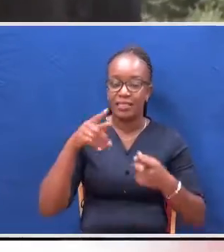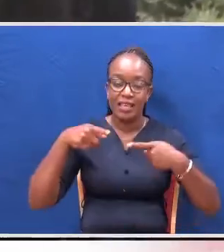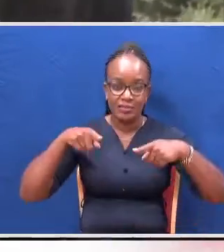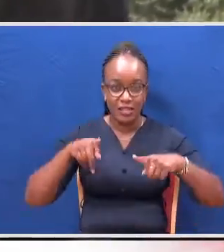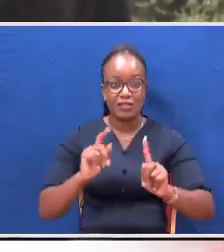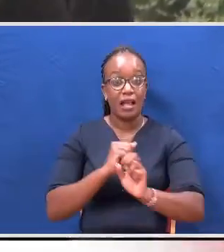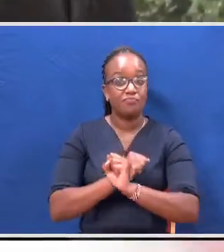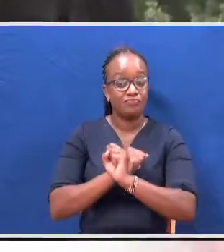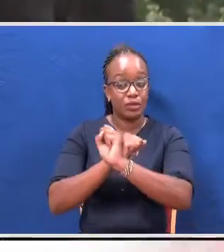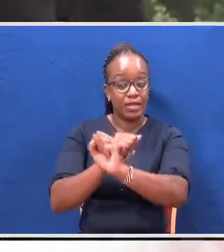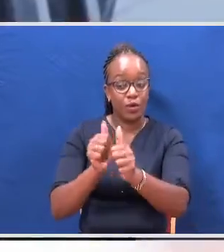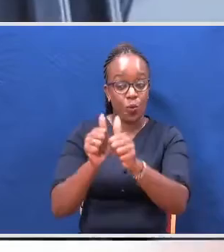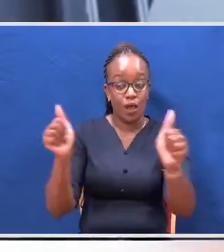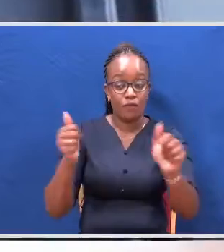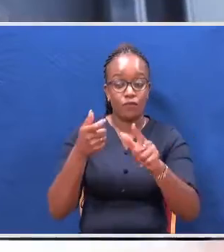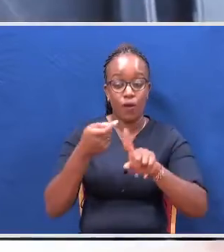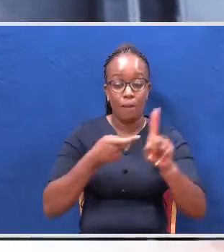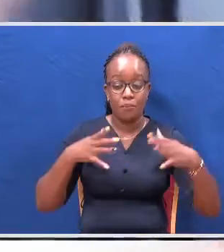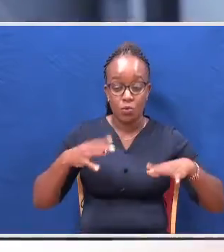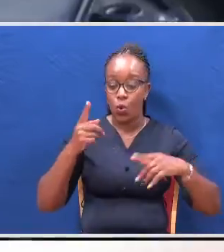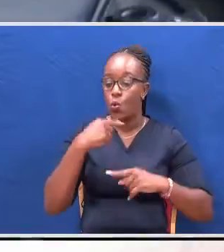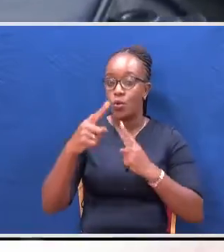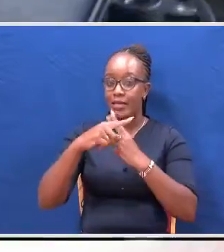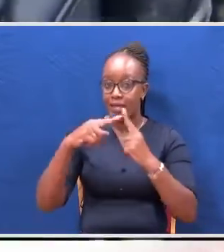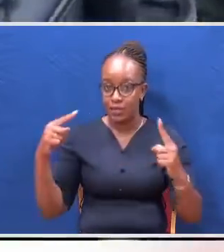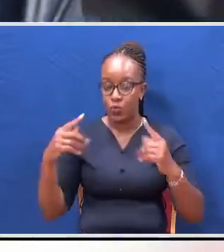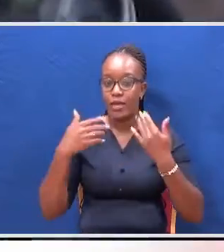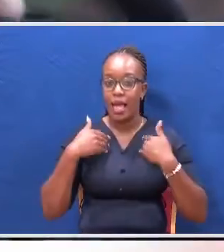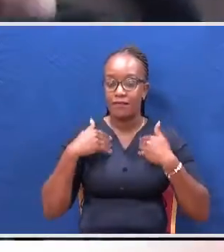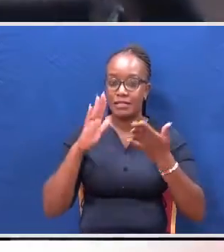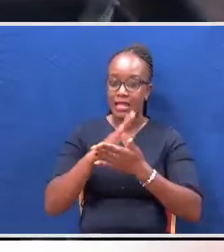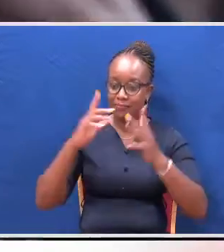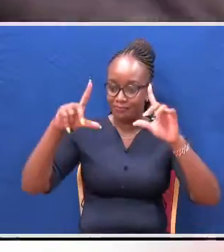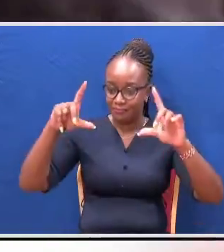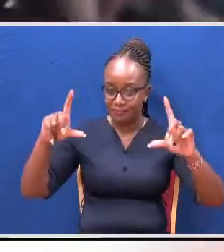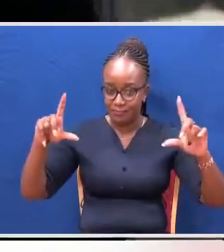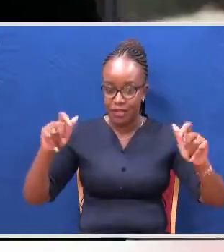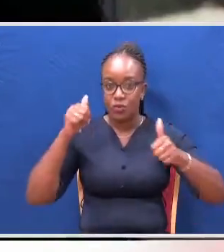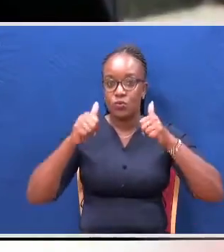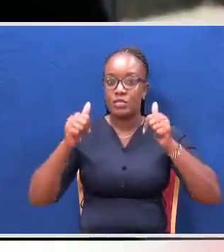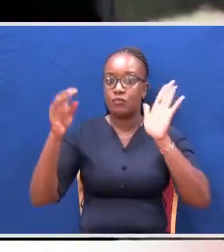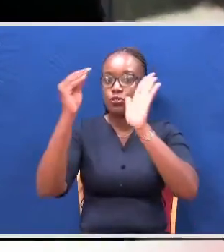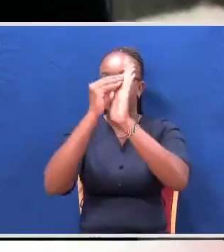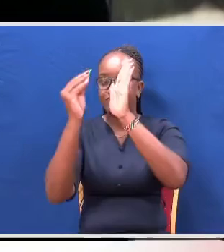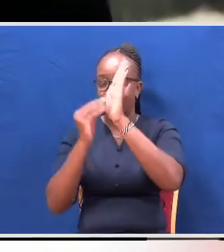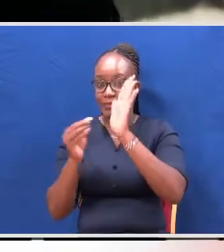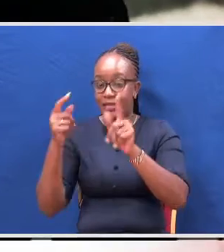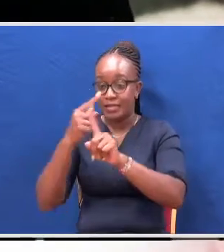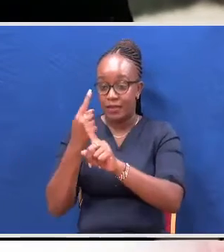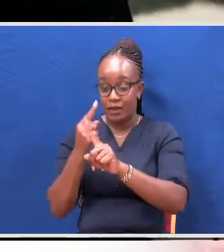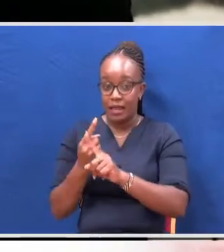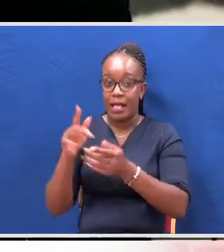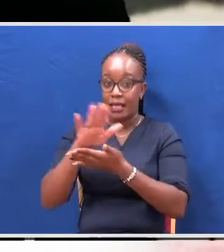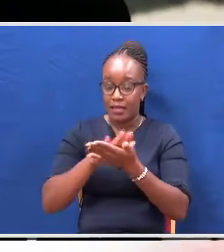them safe from poachers and that is camera phones mounted in protective cases to stream images of the animals